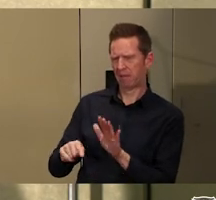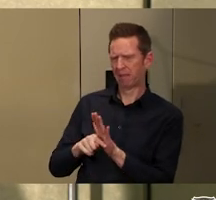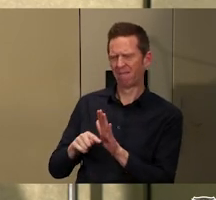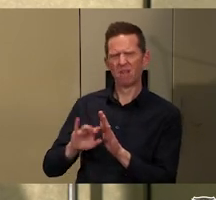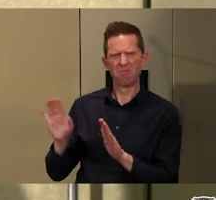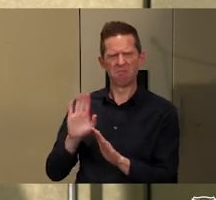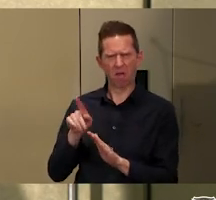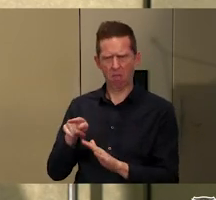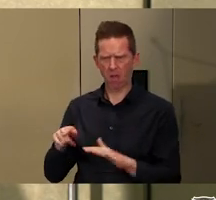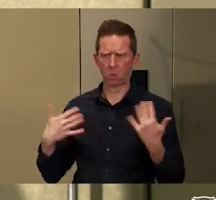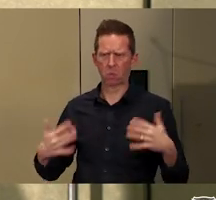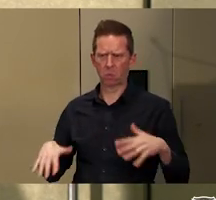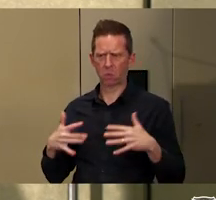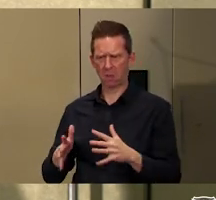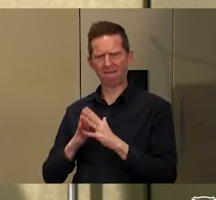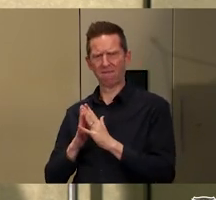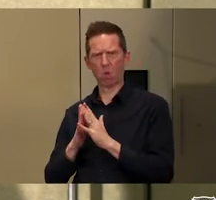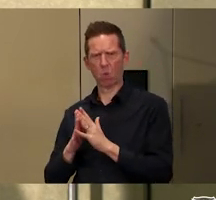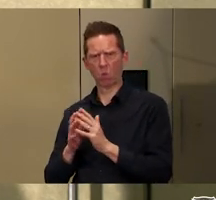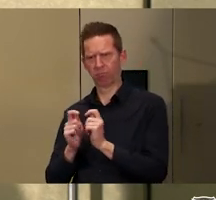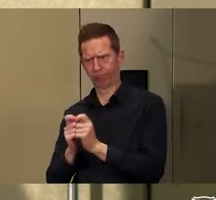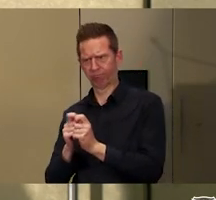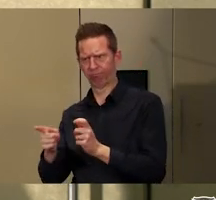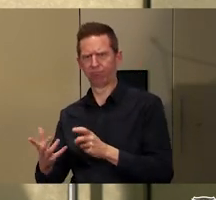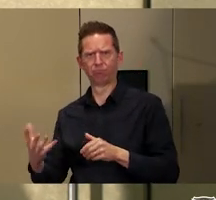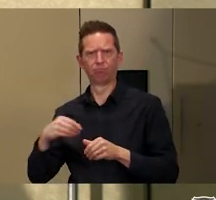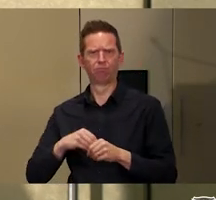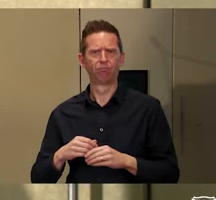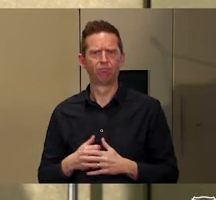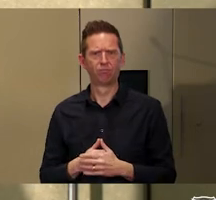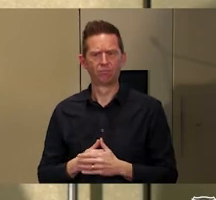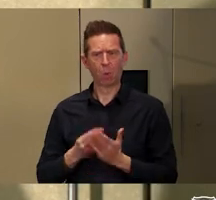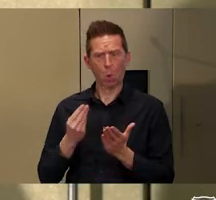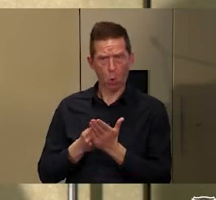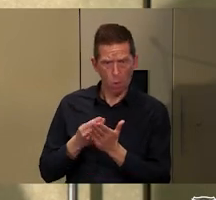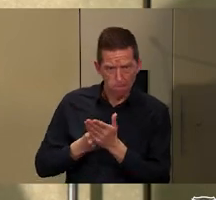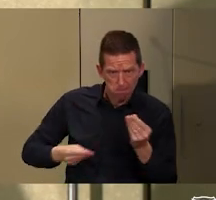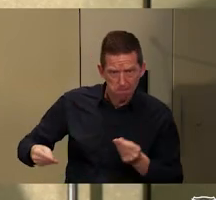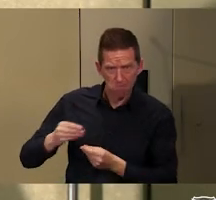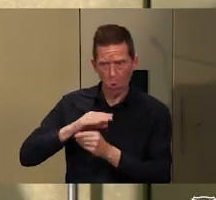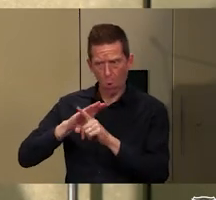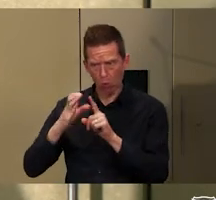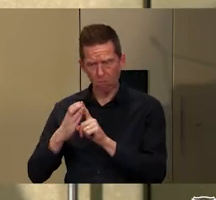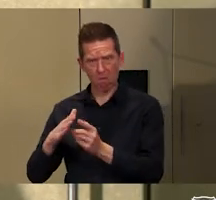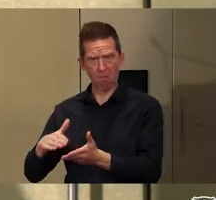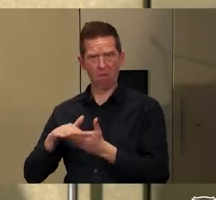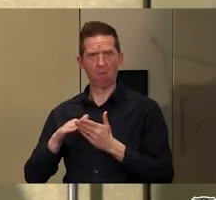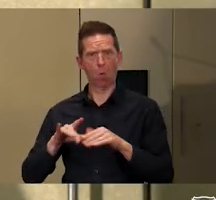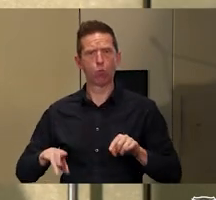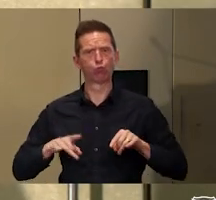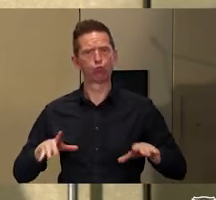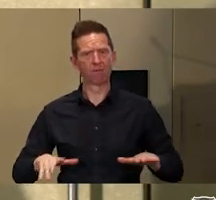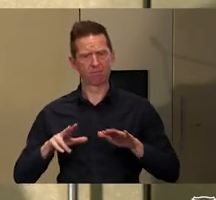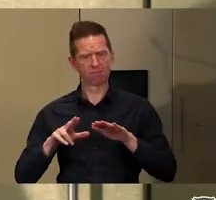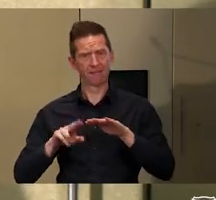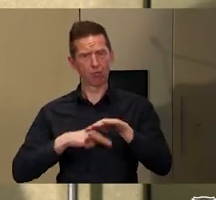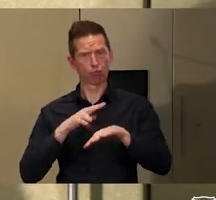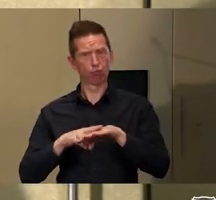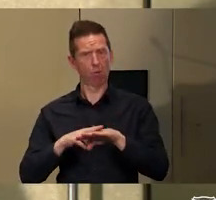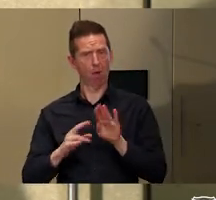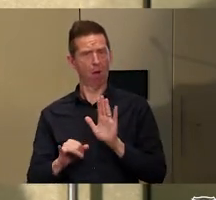economically and culturally and for national identity, if you like. So